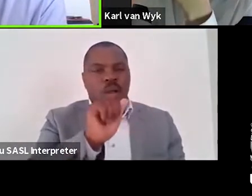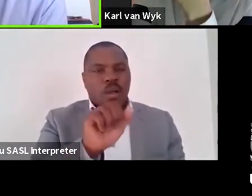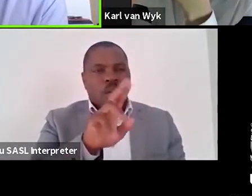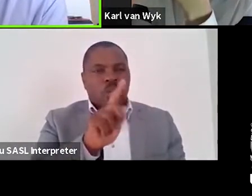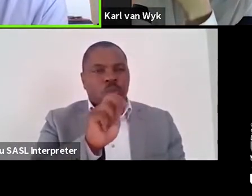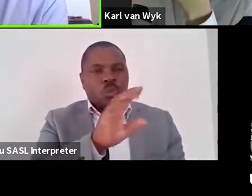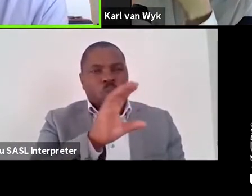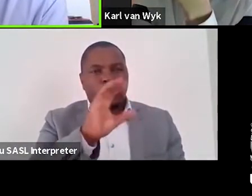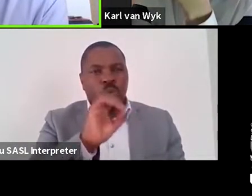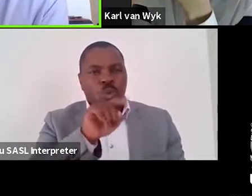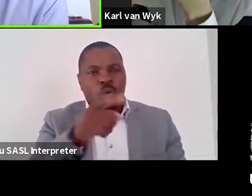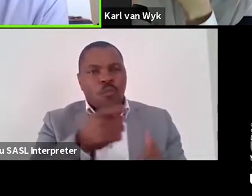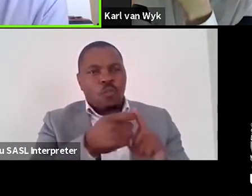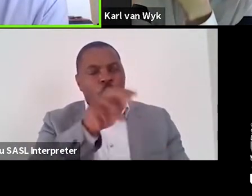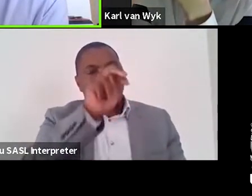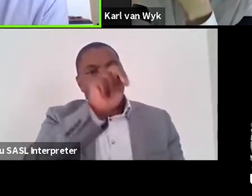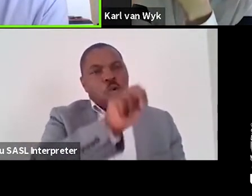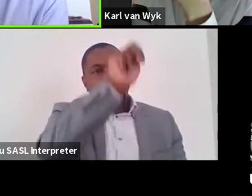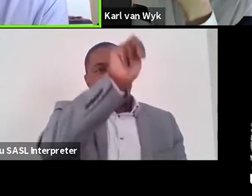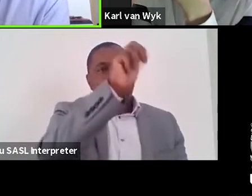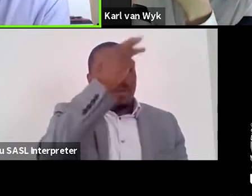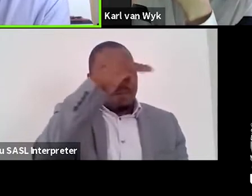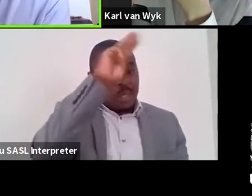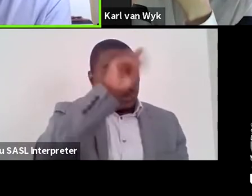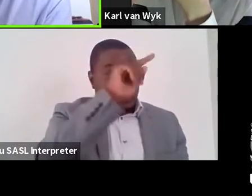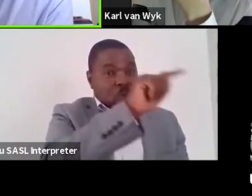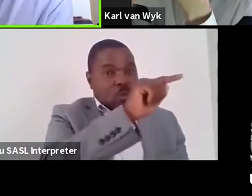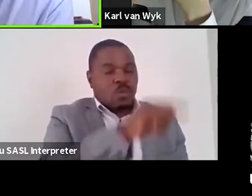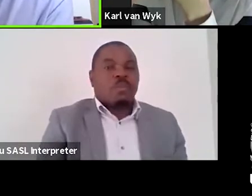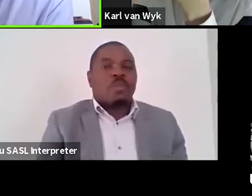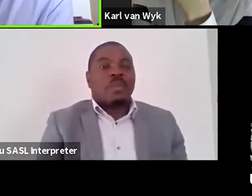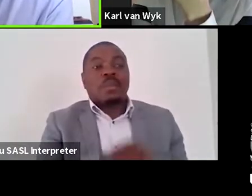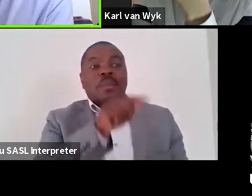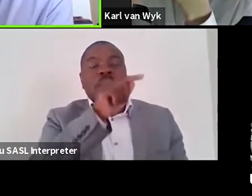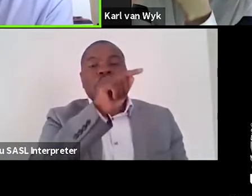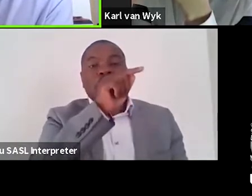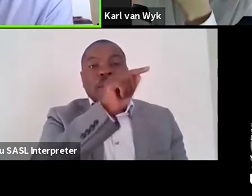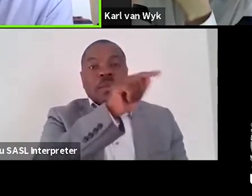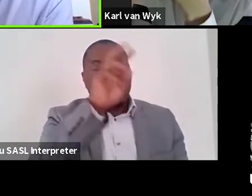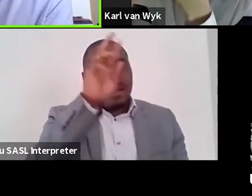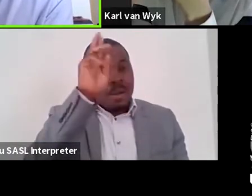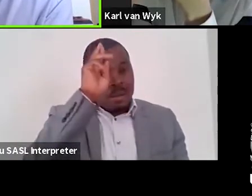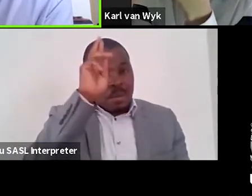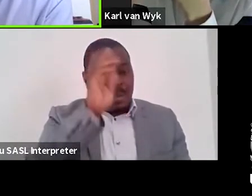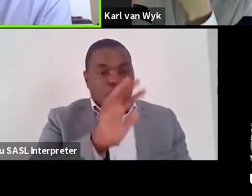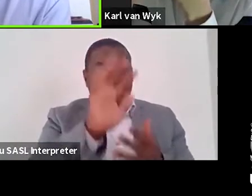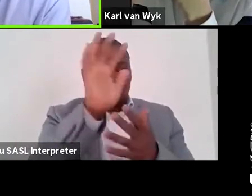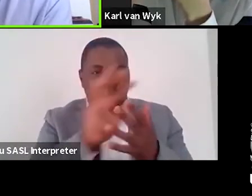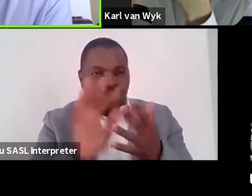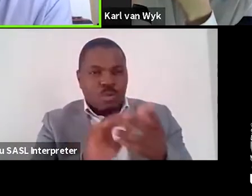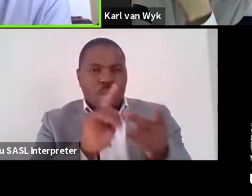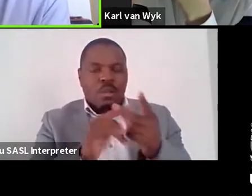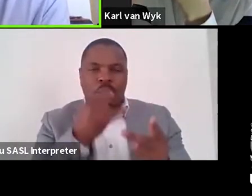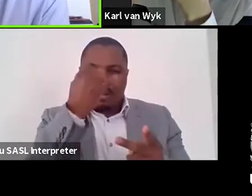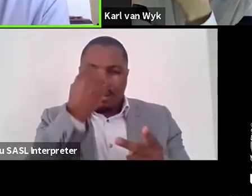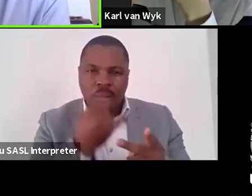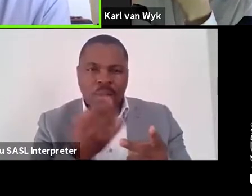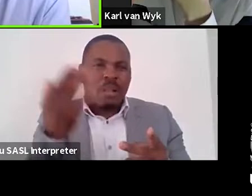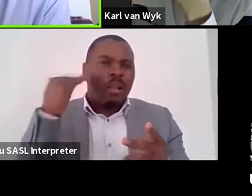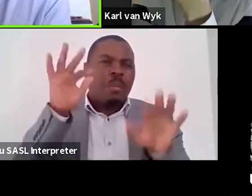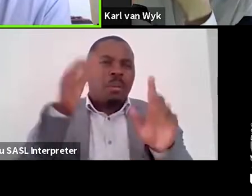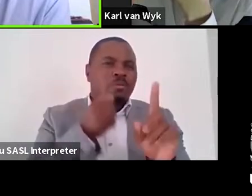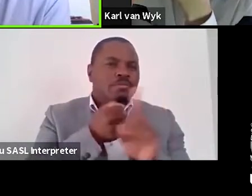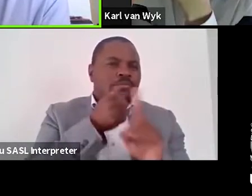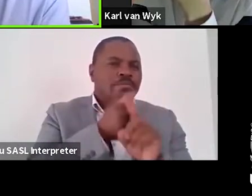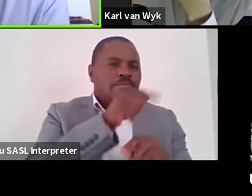Struggle in Northern Mexico, in which the author Nelly Campovello remembers the stories and griefs of the revolutionary peasants.